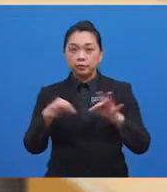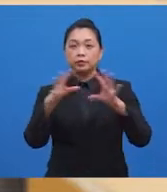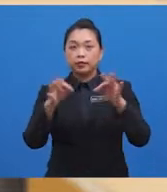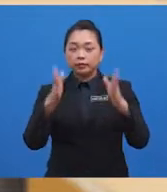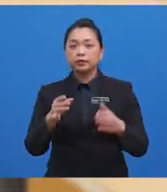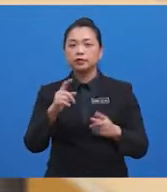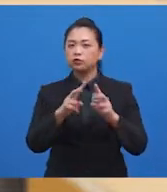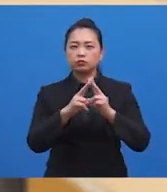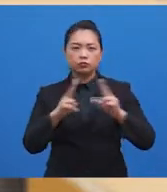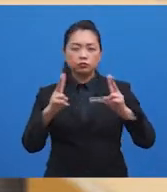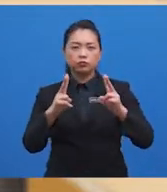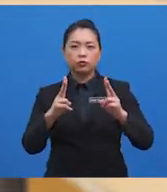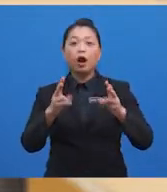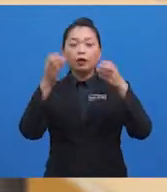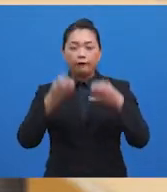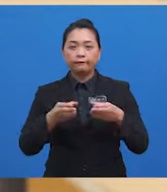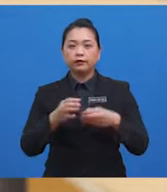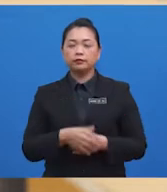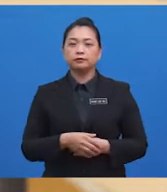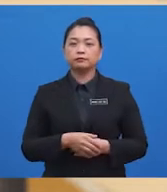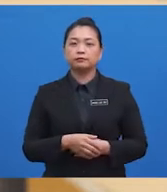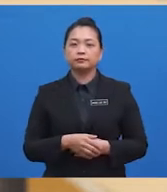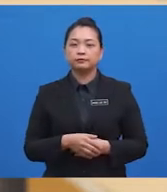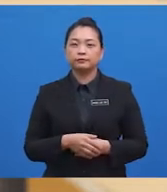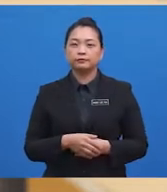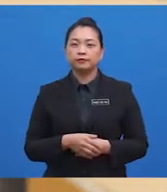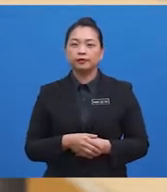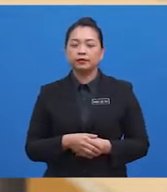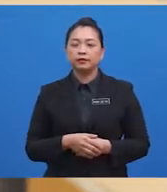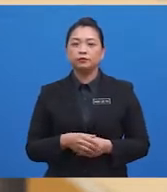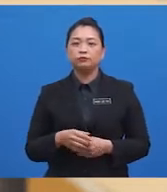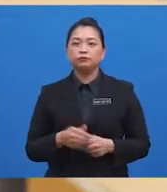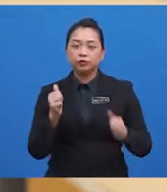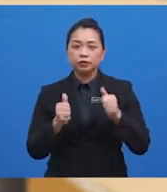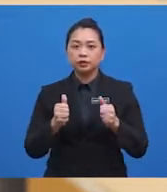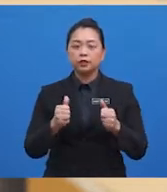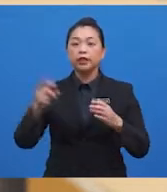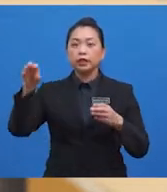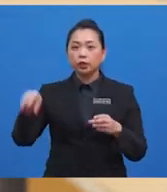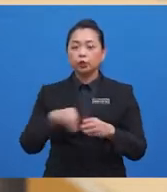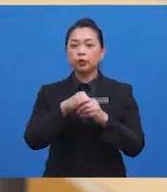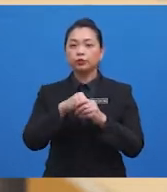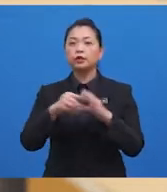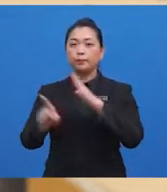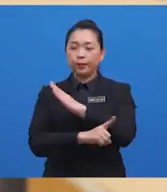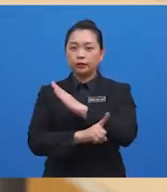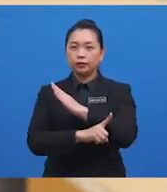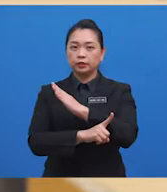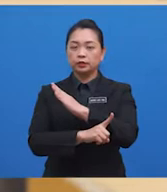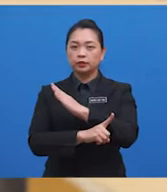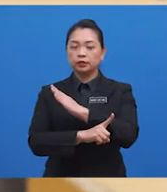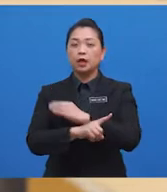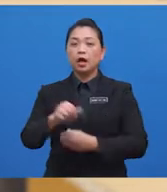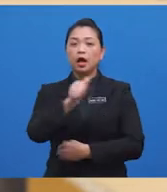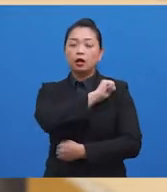confident, but now he has to face the consequences of his actions, which include punishment from both the authorities